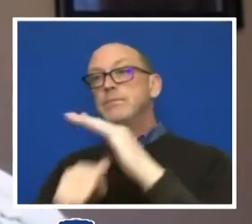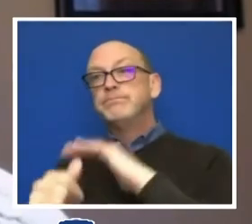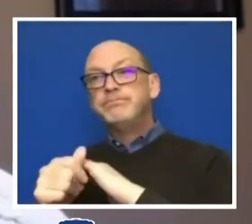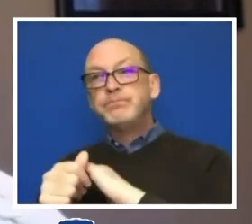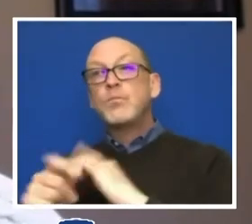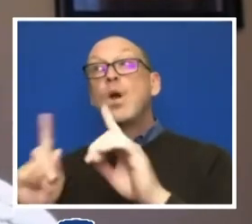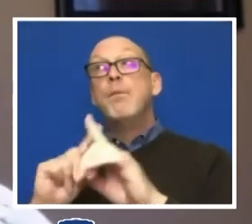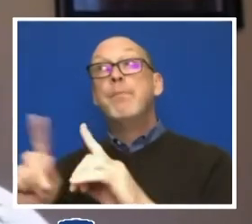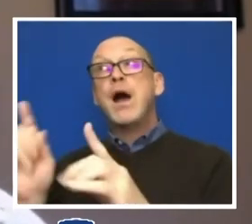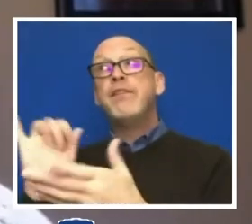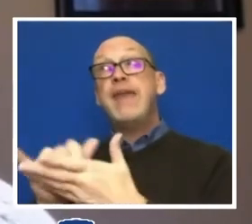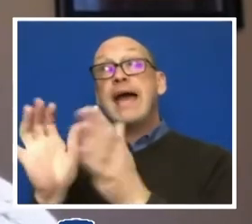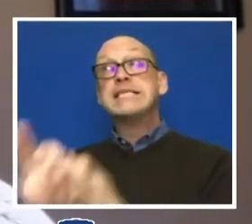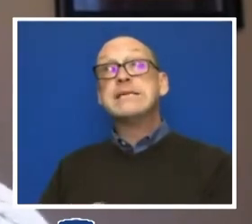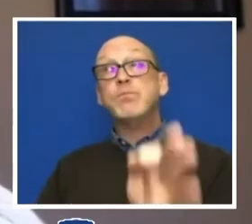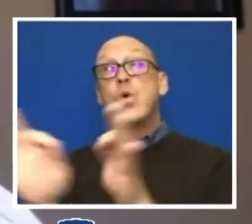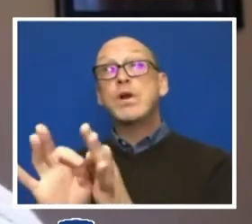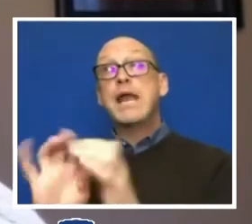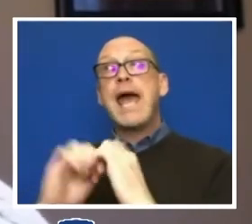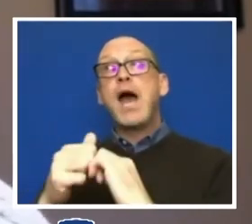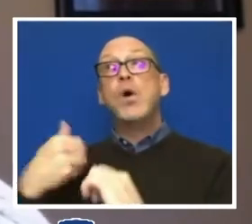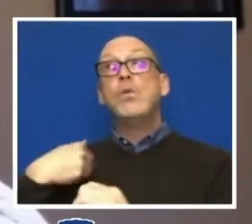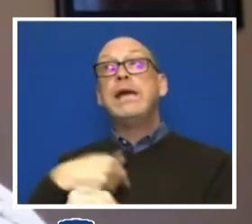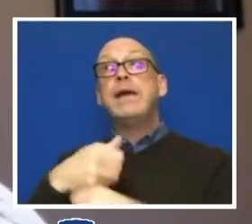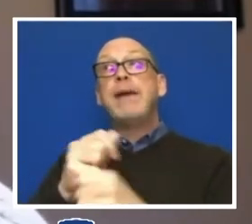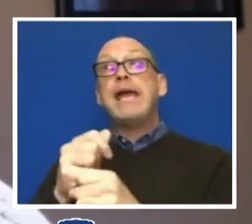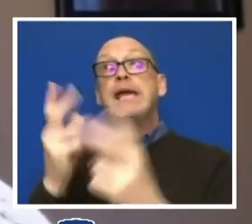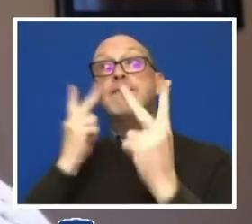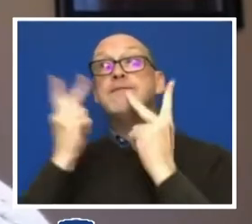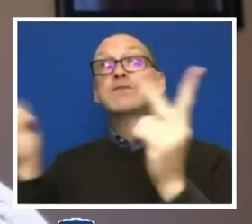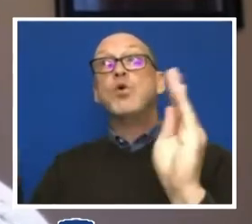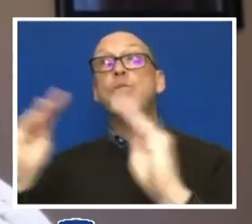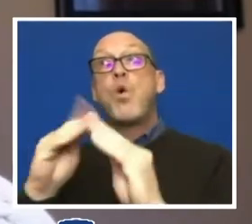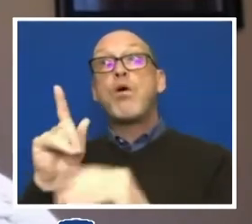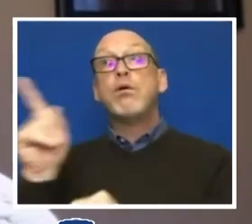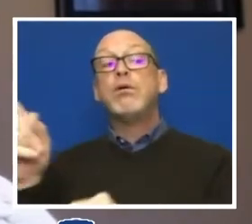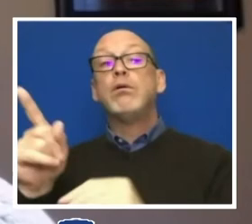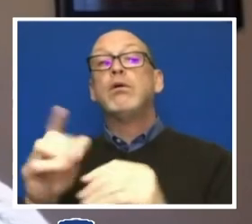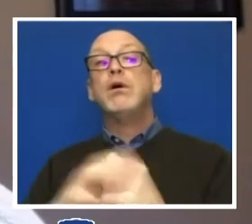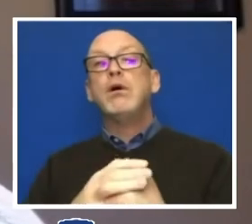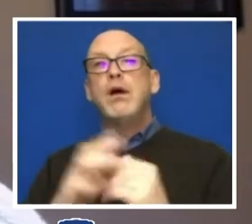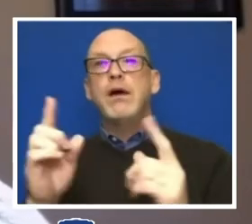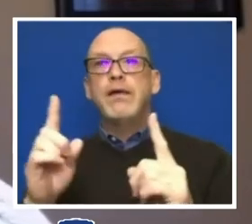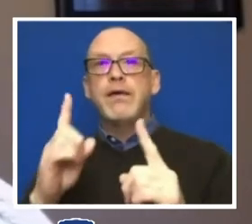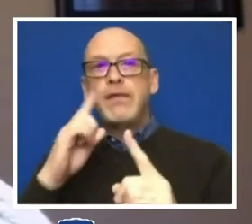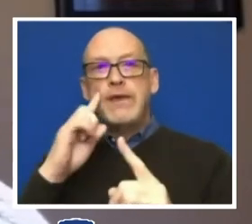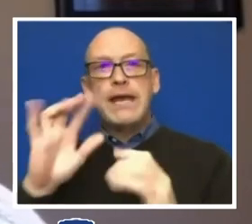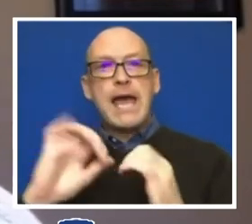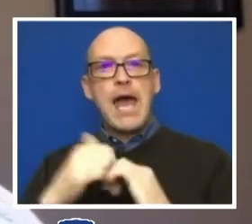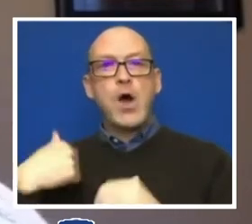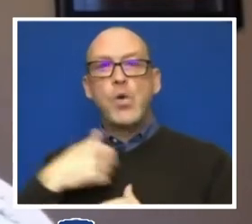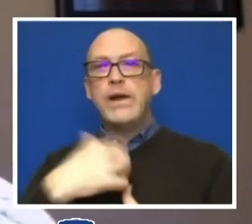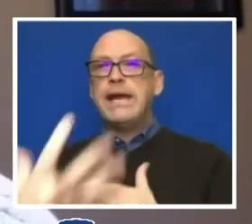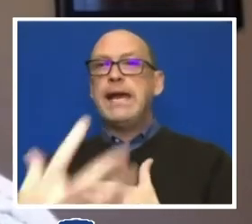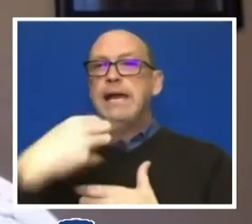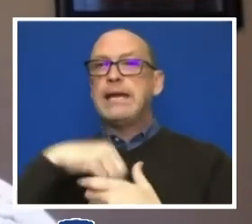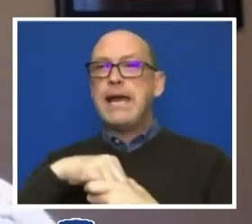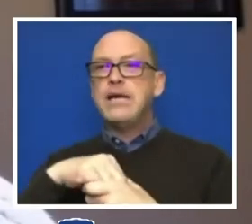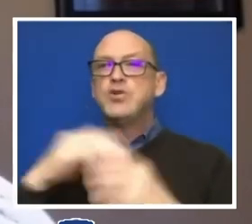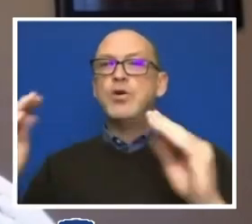count and how we make that visible. Thinking about the kinds of ways that we engage multiple and diverse